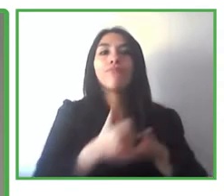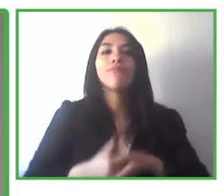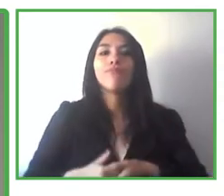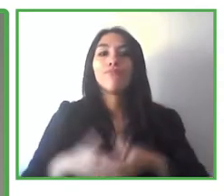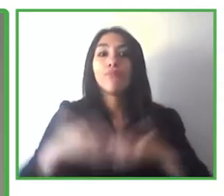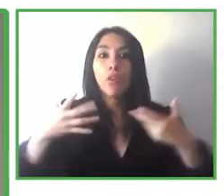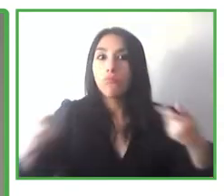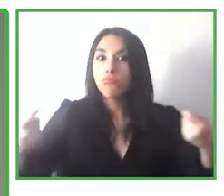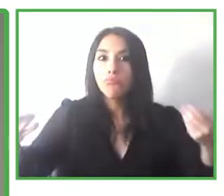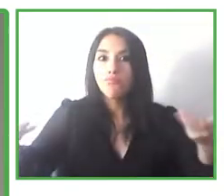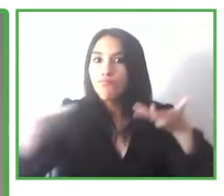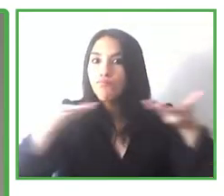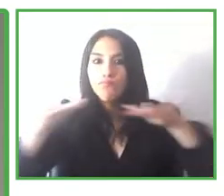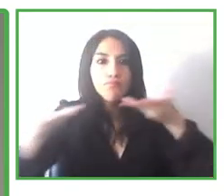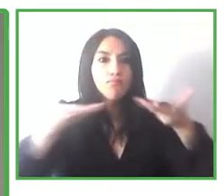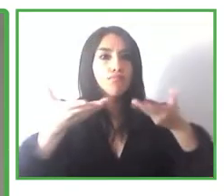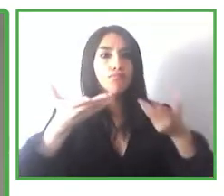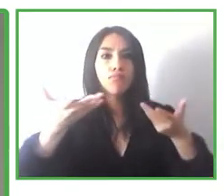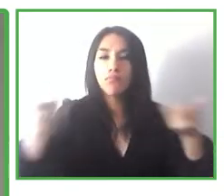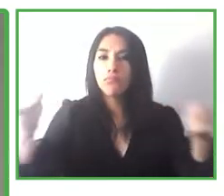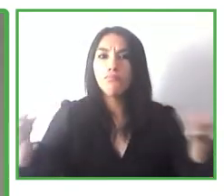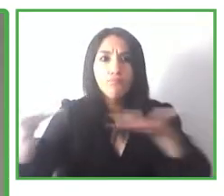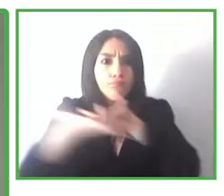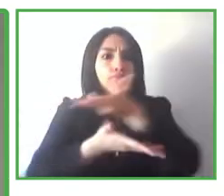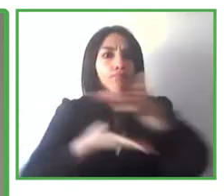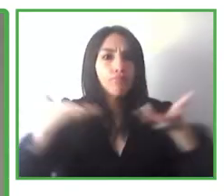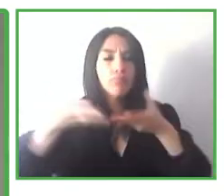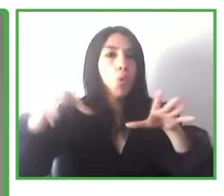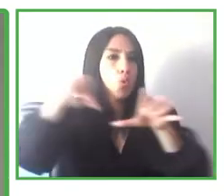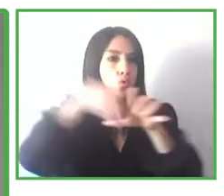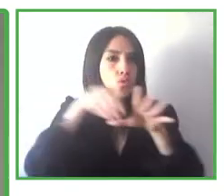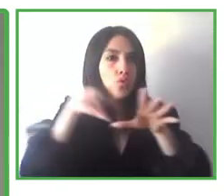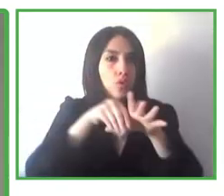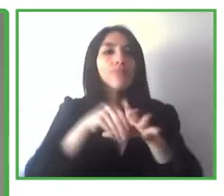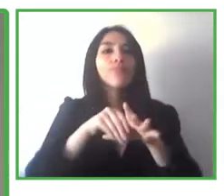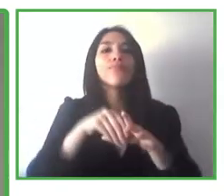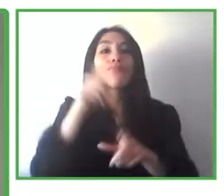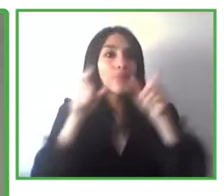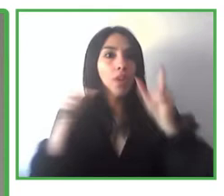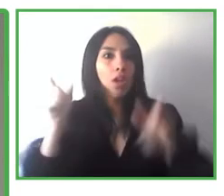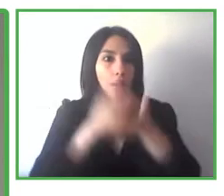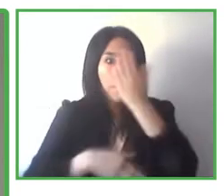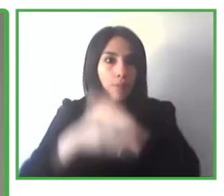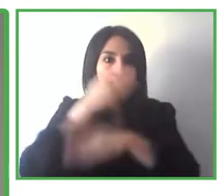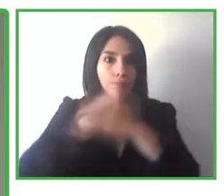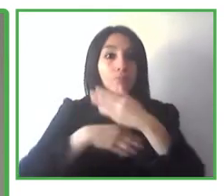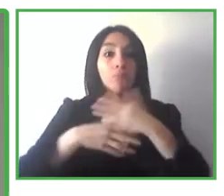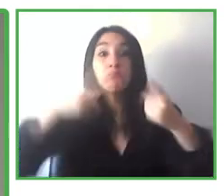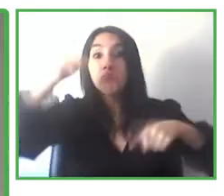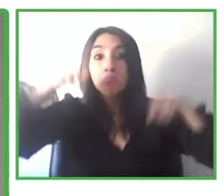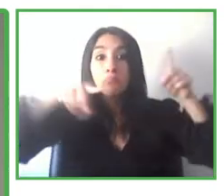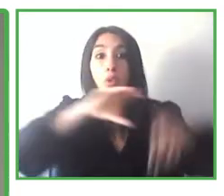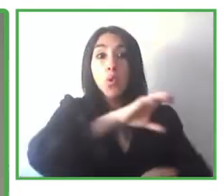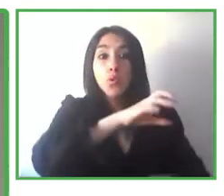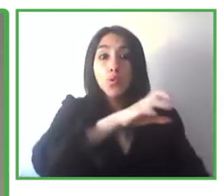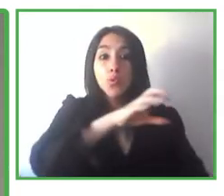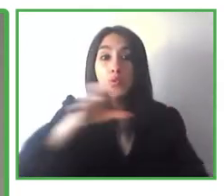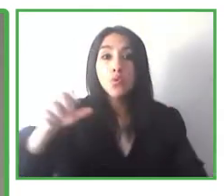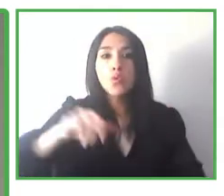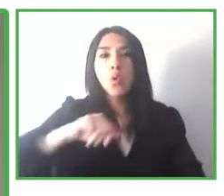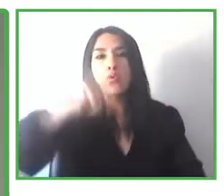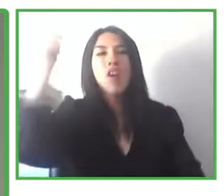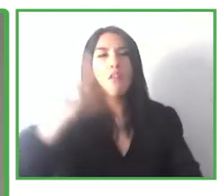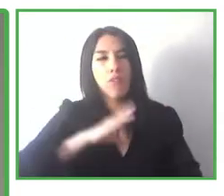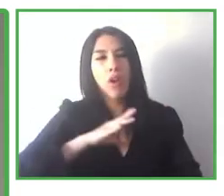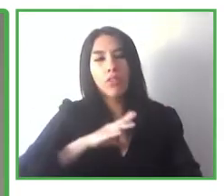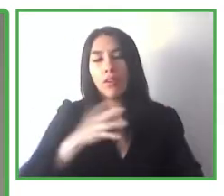and helping us taking a lead in some countries. Of course, not all of